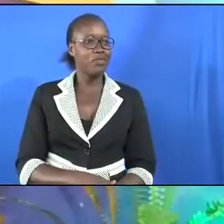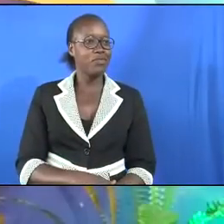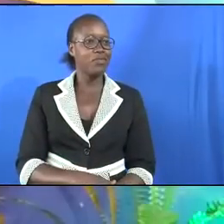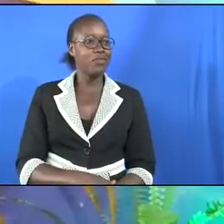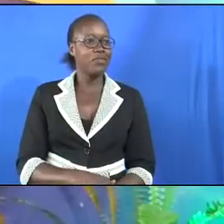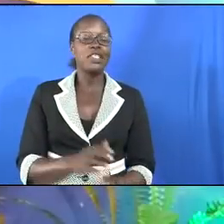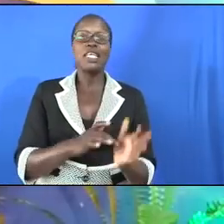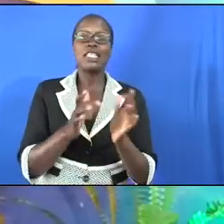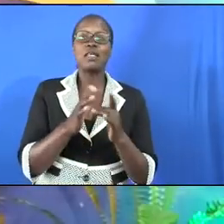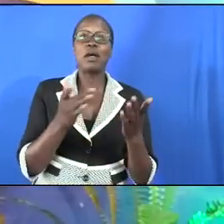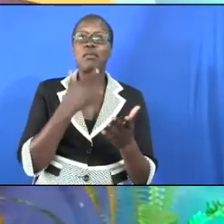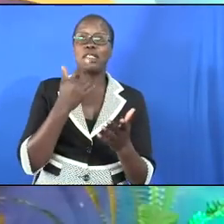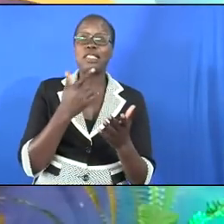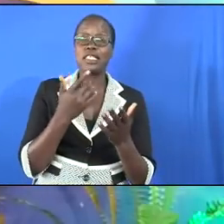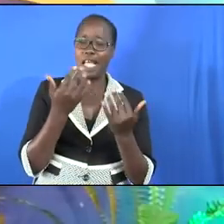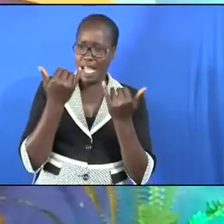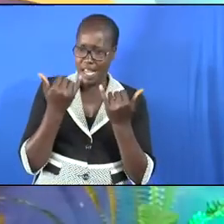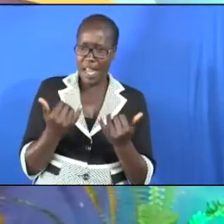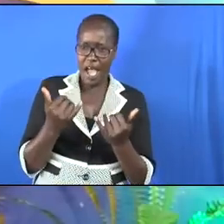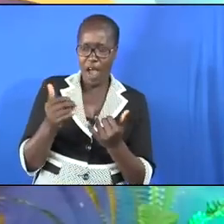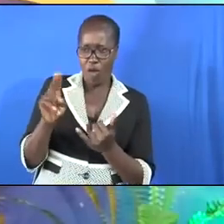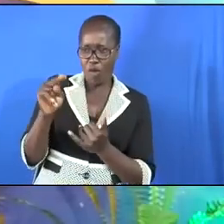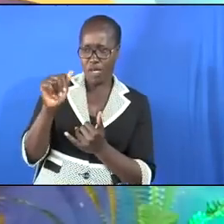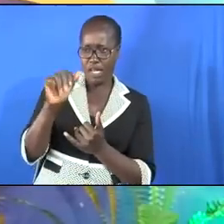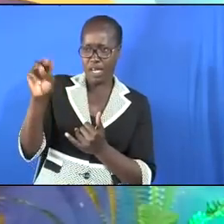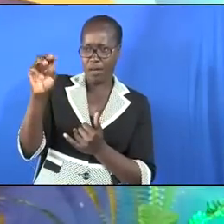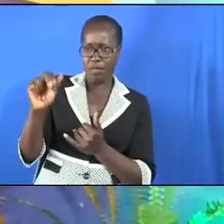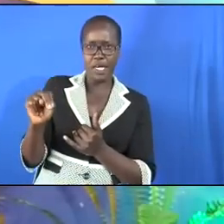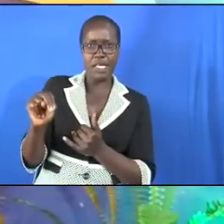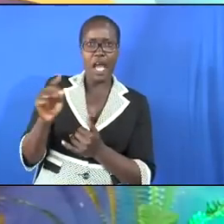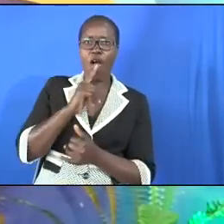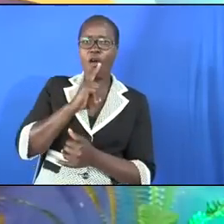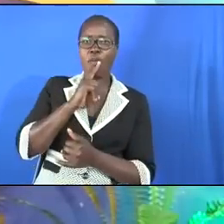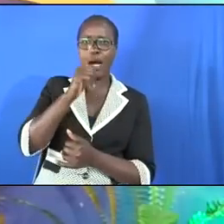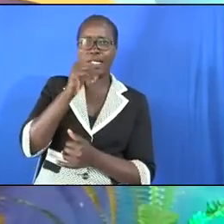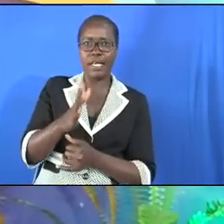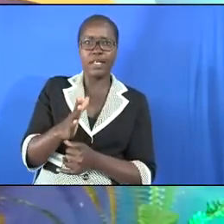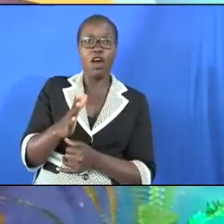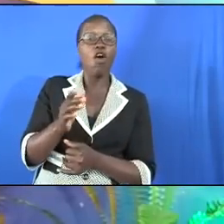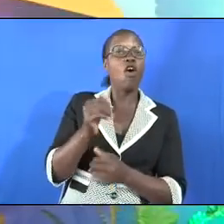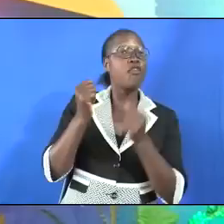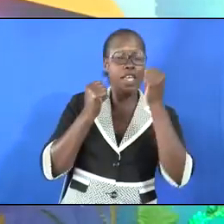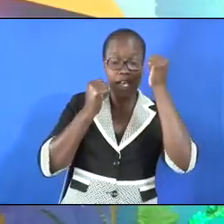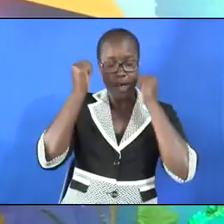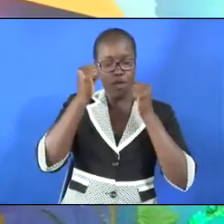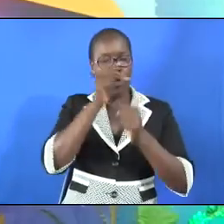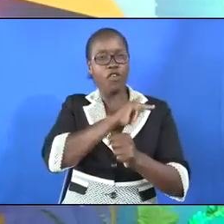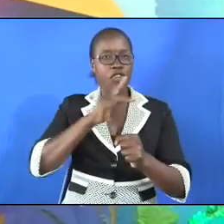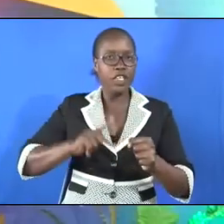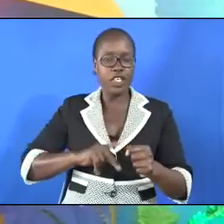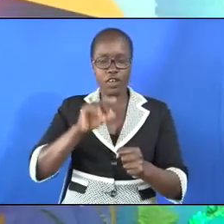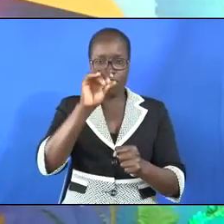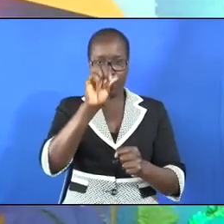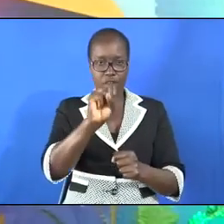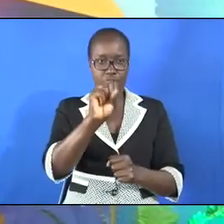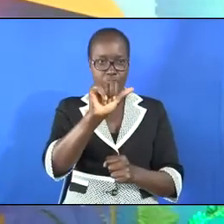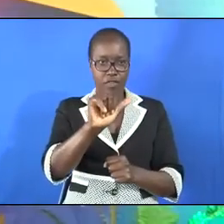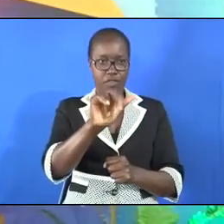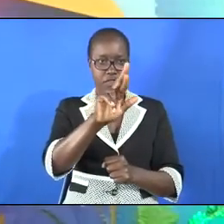The Bible says now Naaman, commander of the army of the king of Syria,